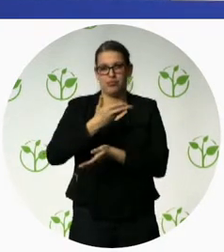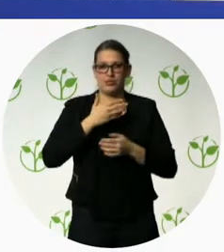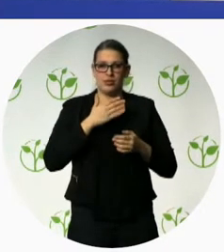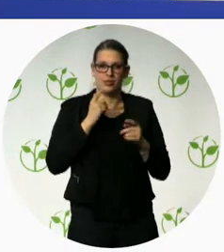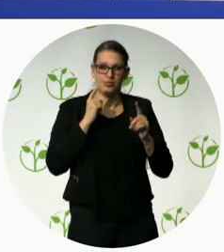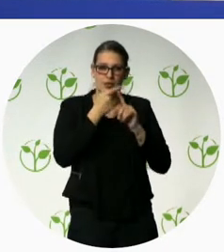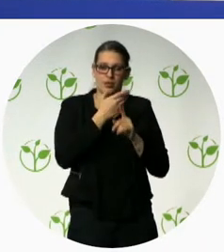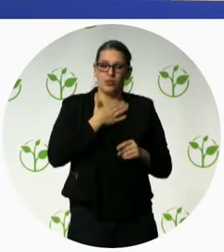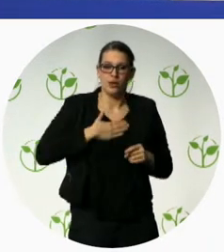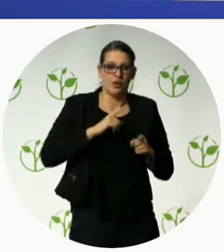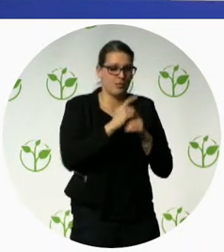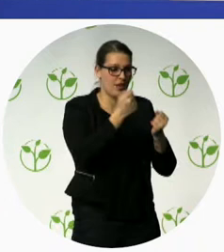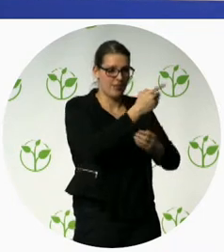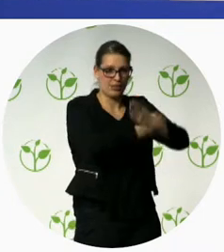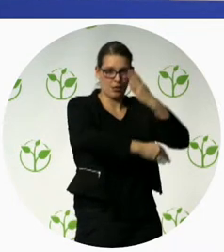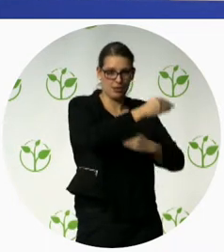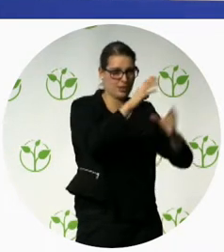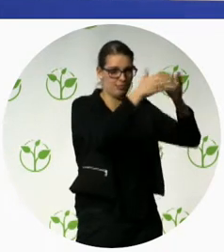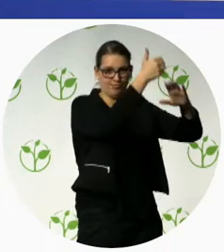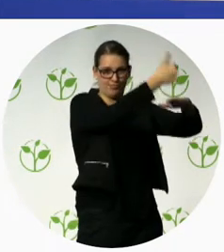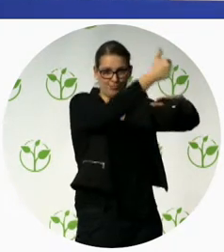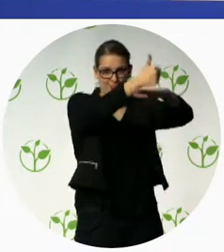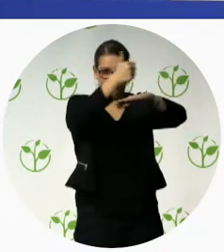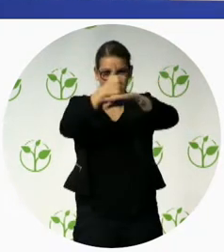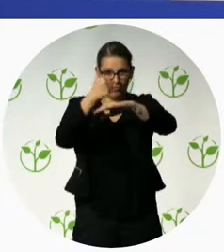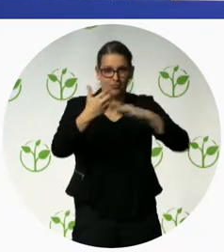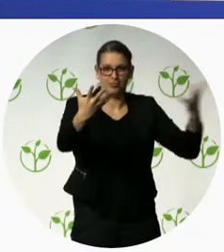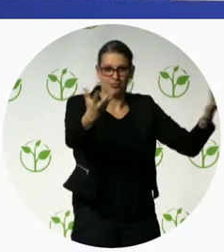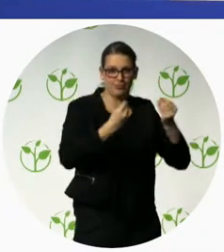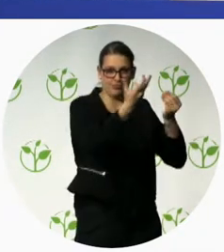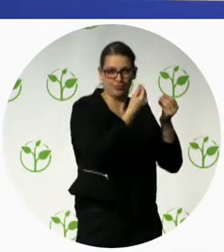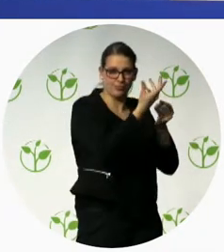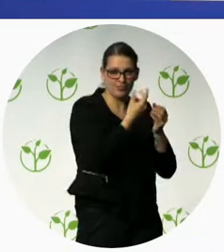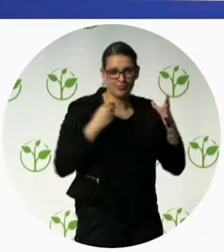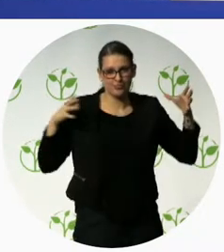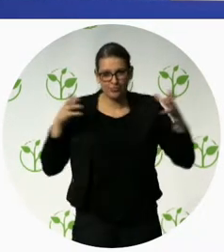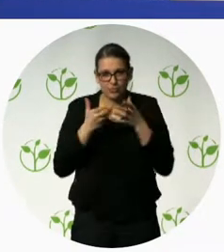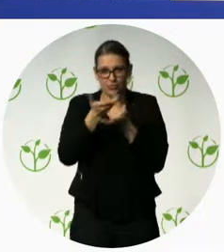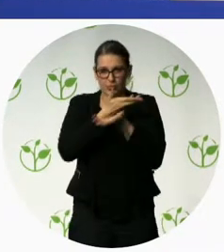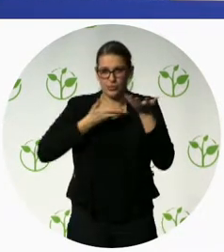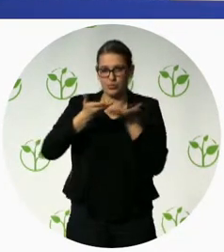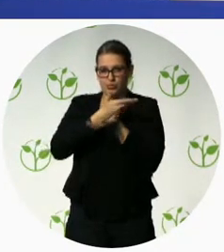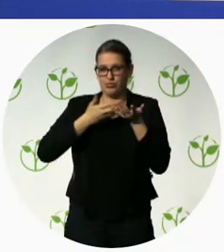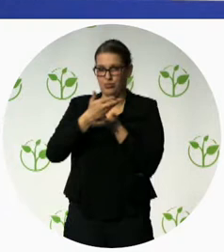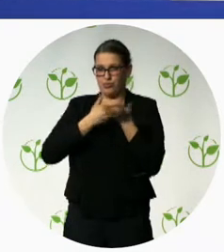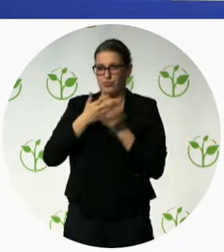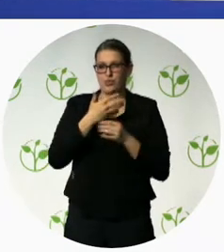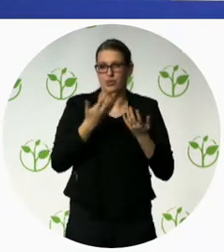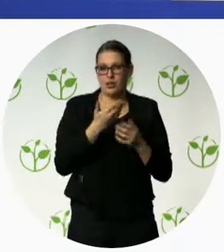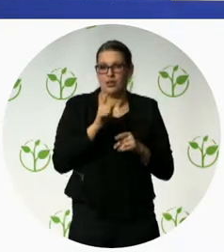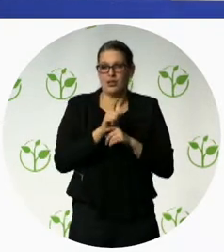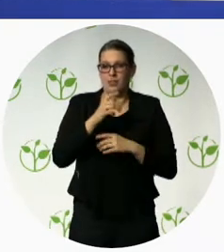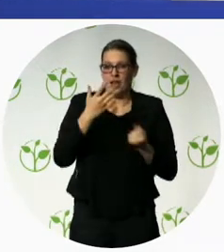these are the key persons who can bring forward the issues of course a few challenges